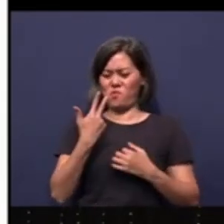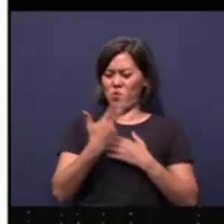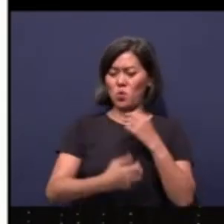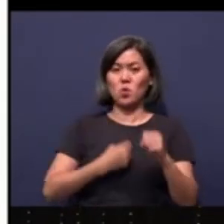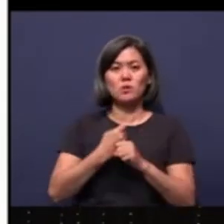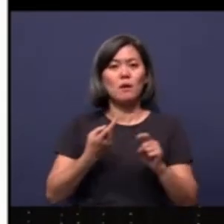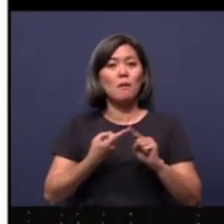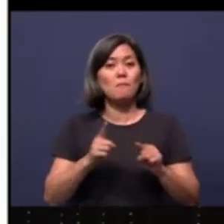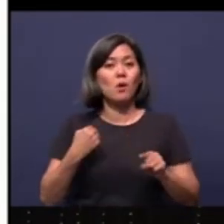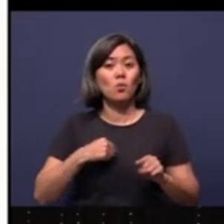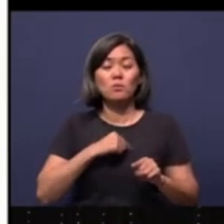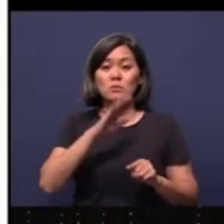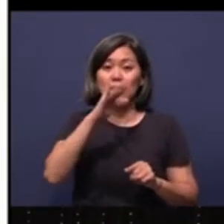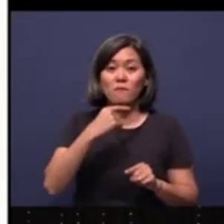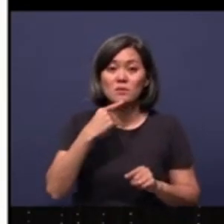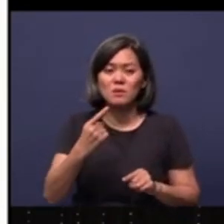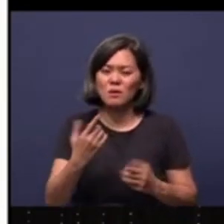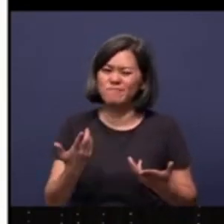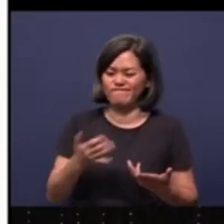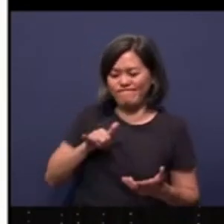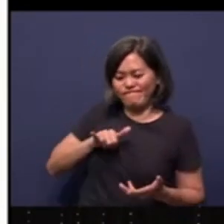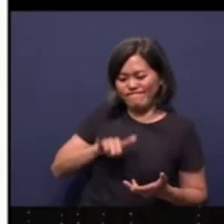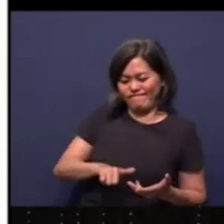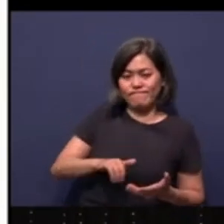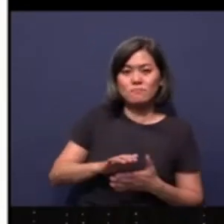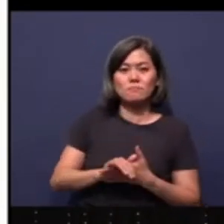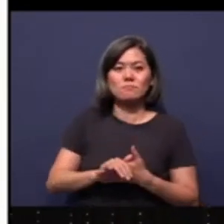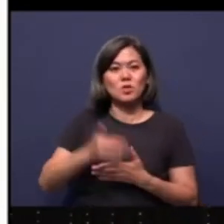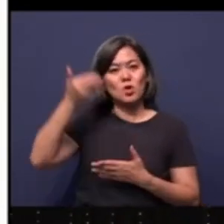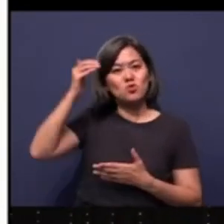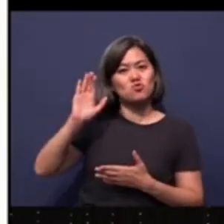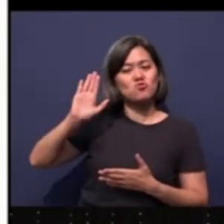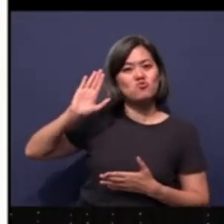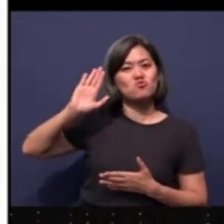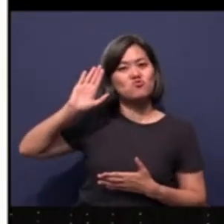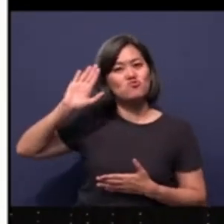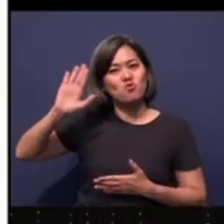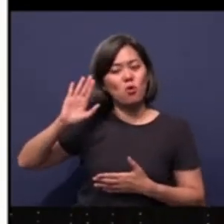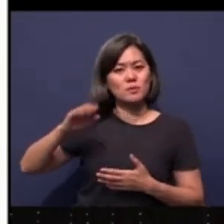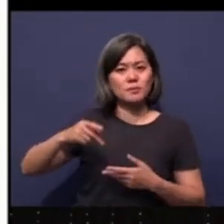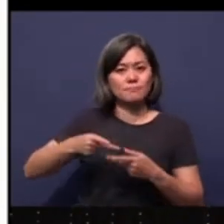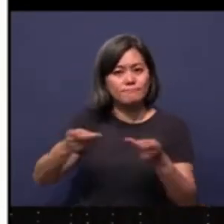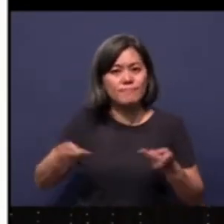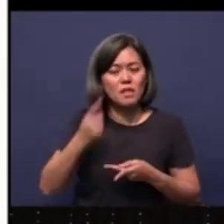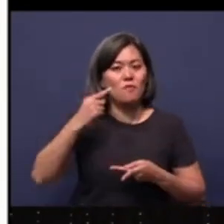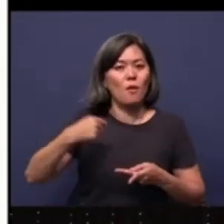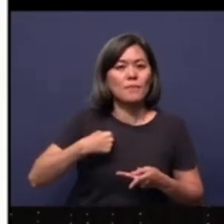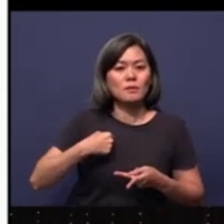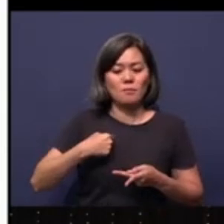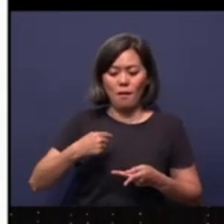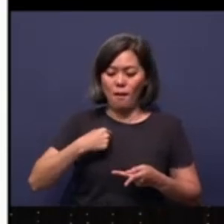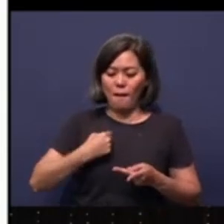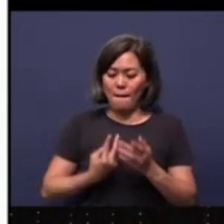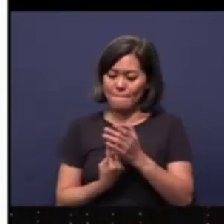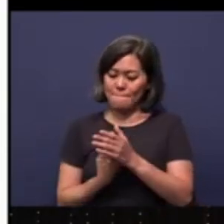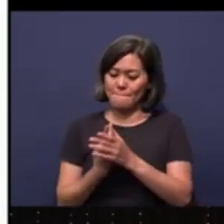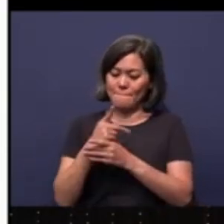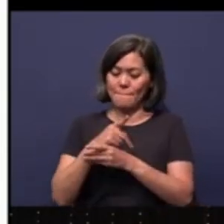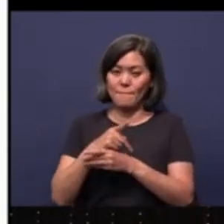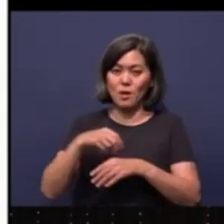years, but we are not doing anything to say, this is God's place for me. This is where I'll plant my roots.